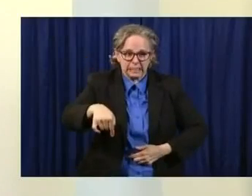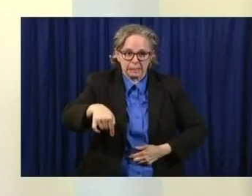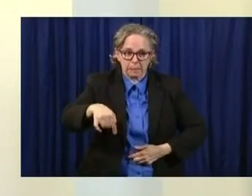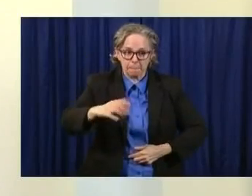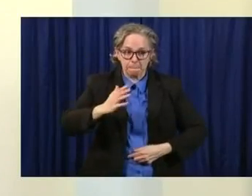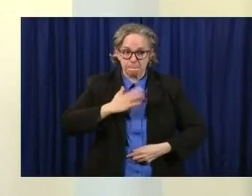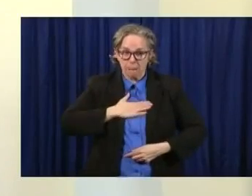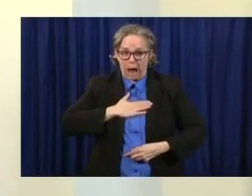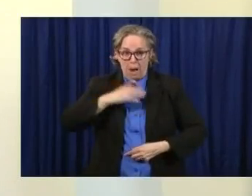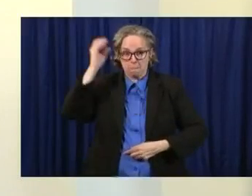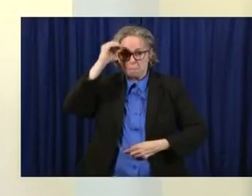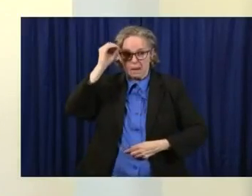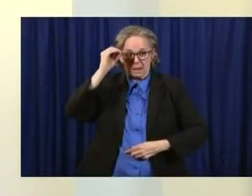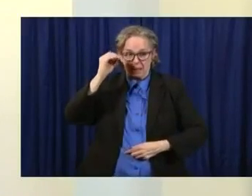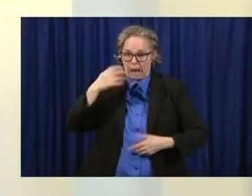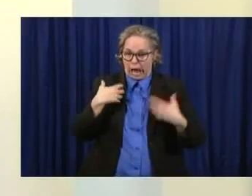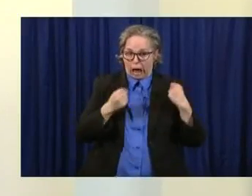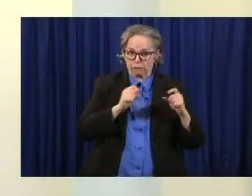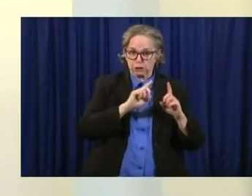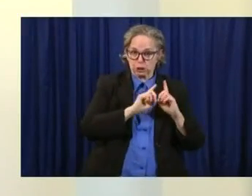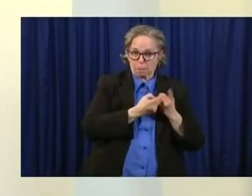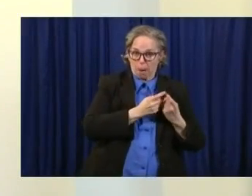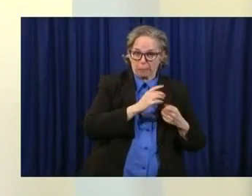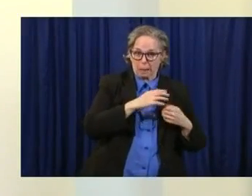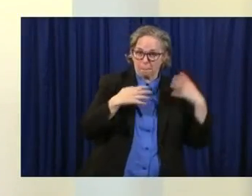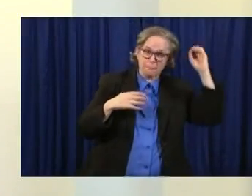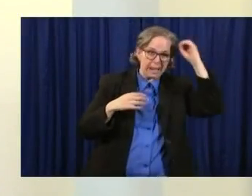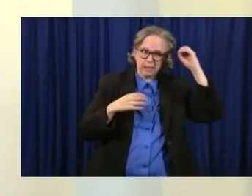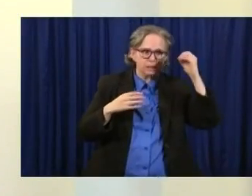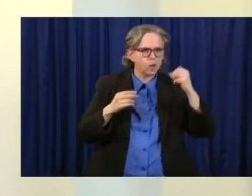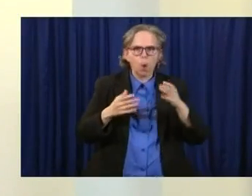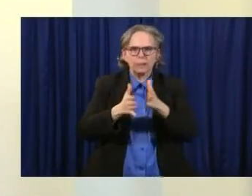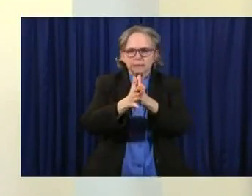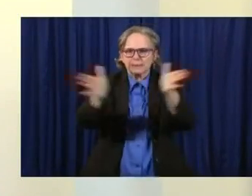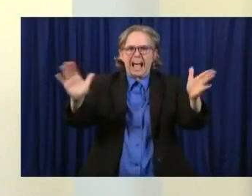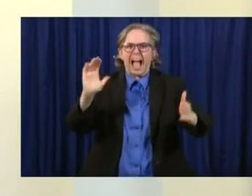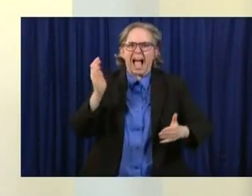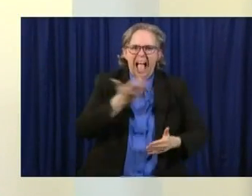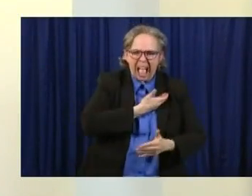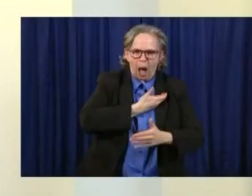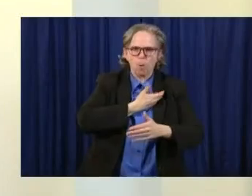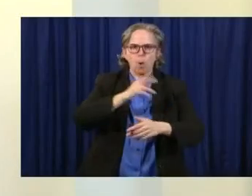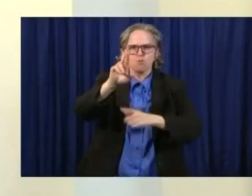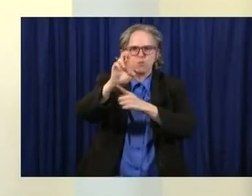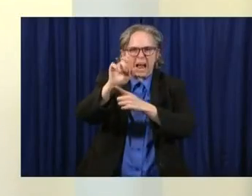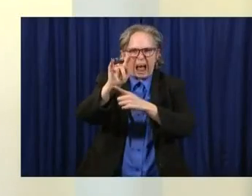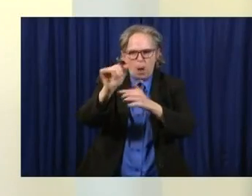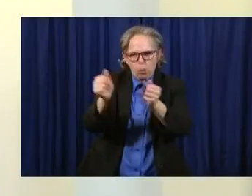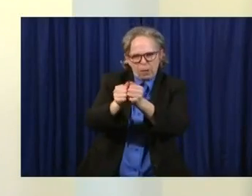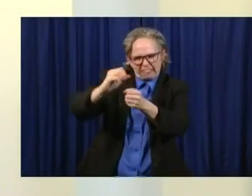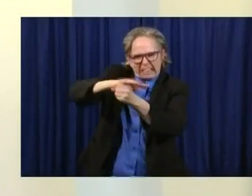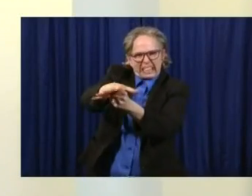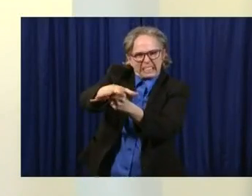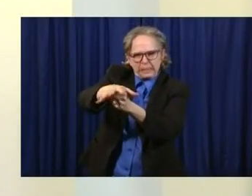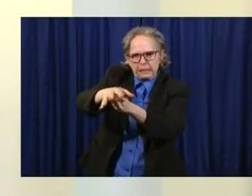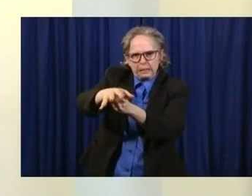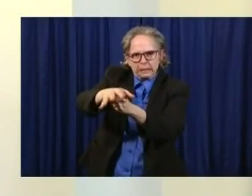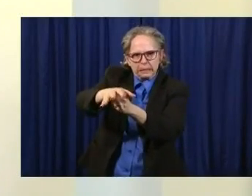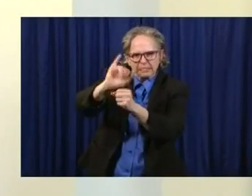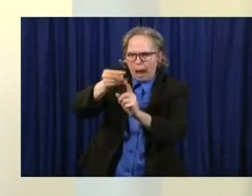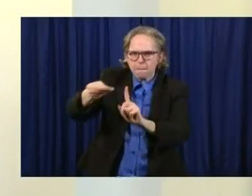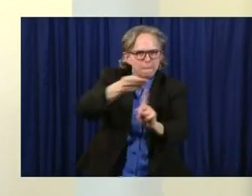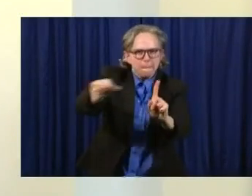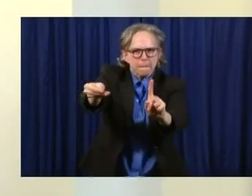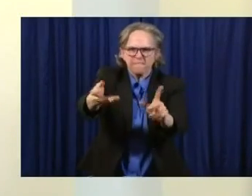department's reality. It's just the reality of this virus. And so I will say that every business that we are talking